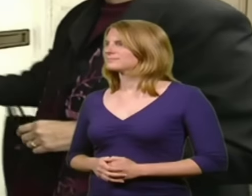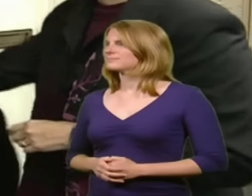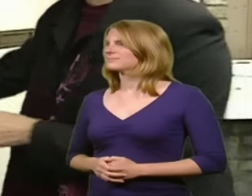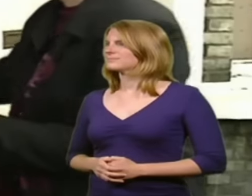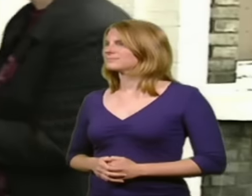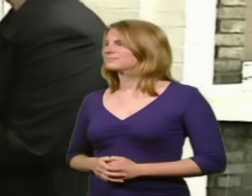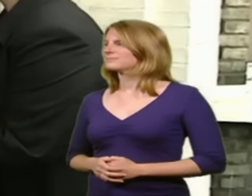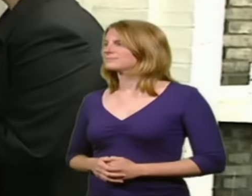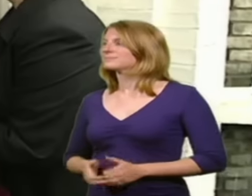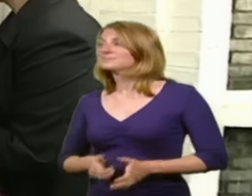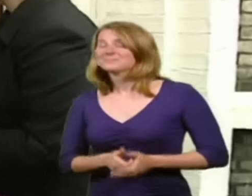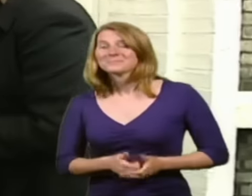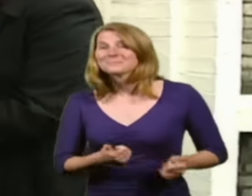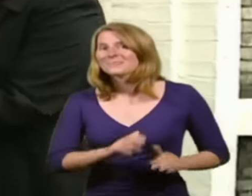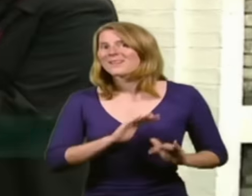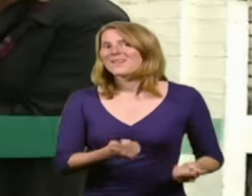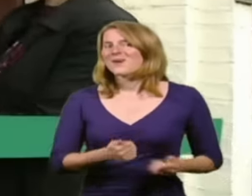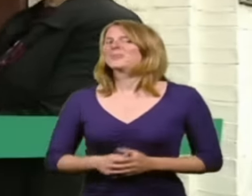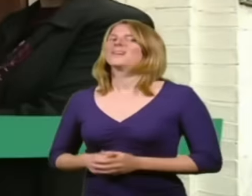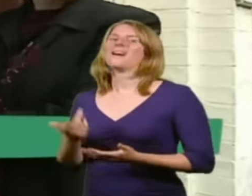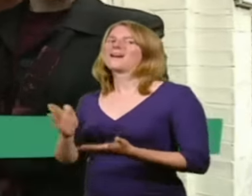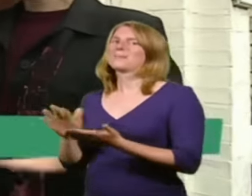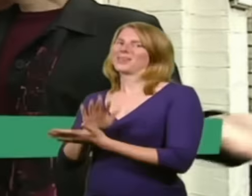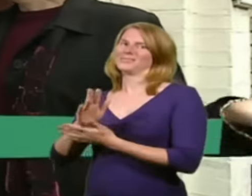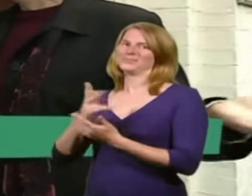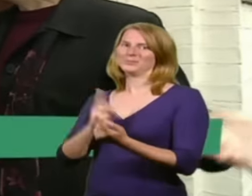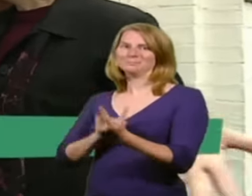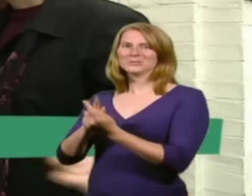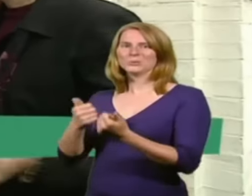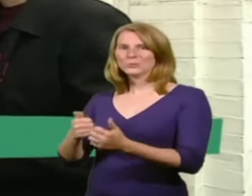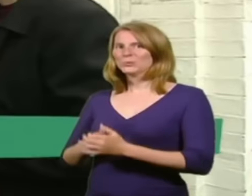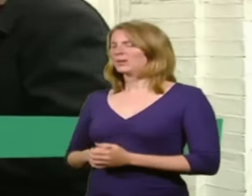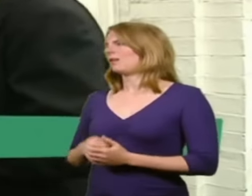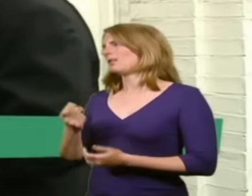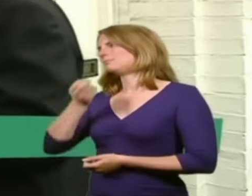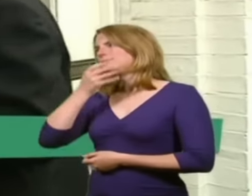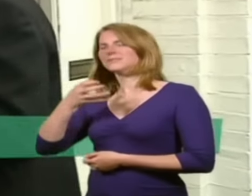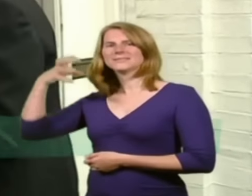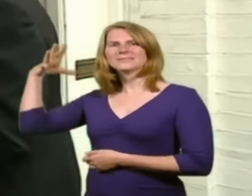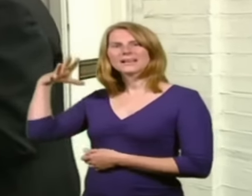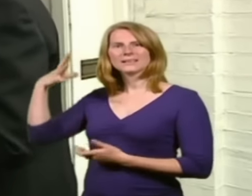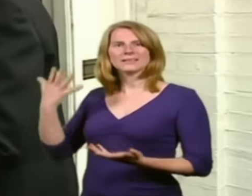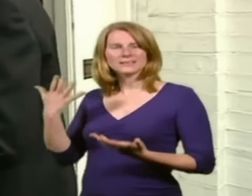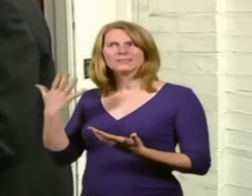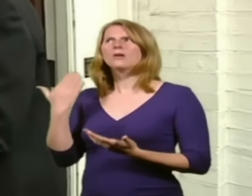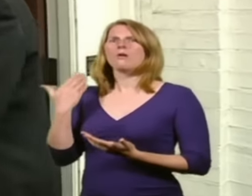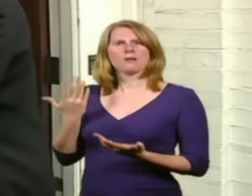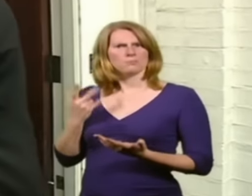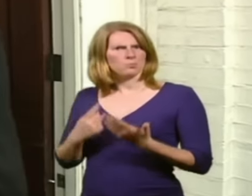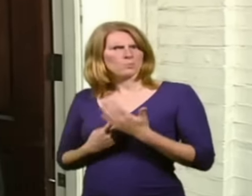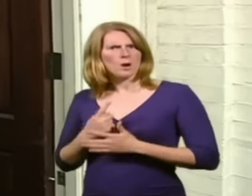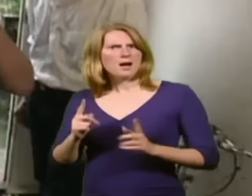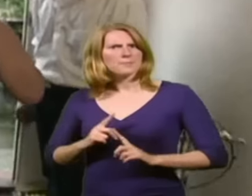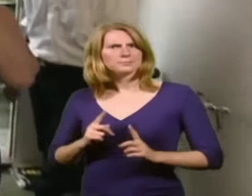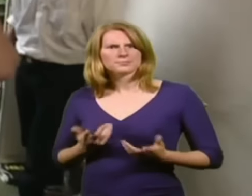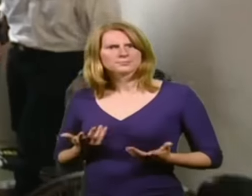Hi. Hello. Come in. Thank you. Hi, Nice to meet you. Nice to meet you. You know, it was sunny this morning. What happened? Well, you brought it with you. I don't